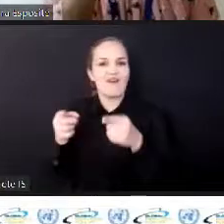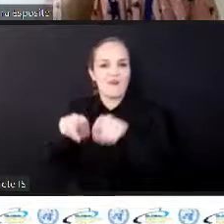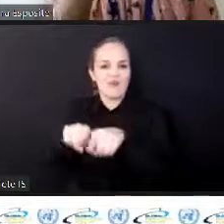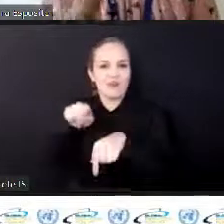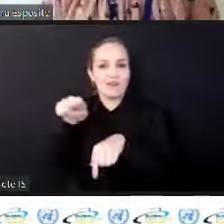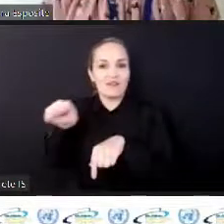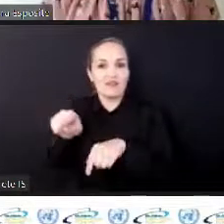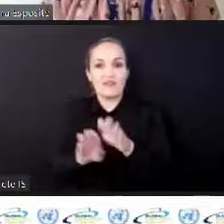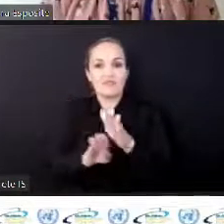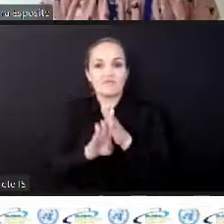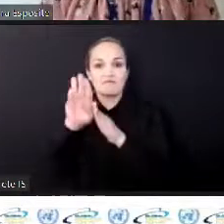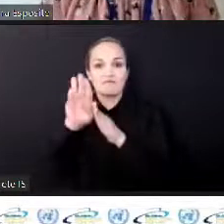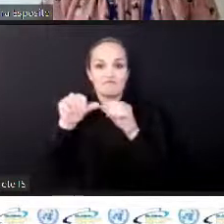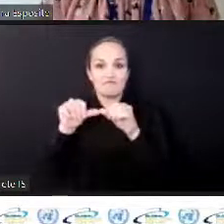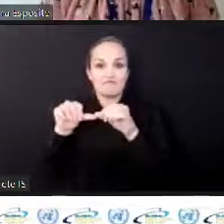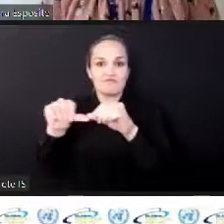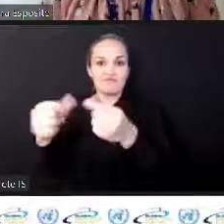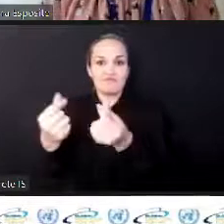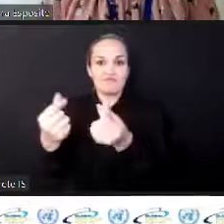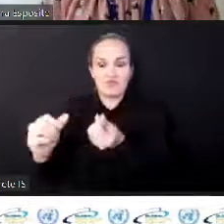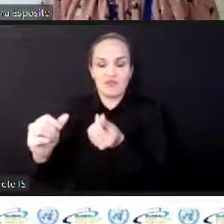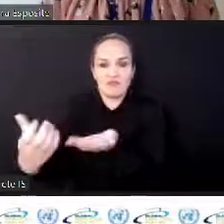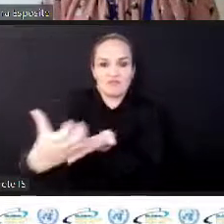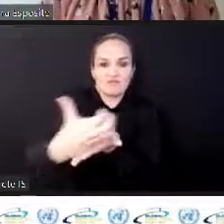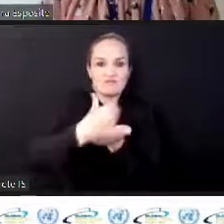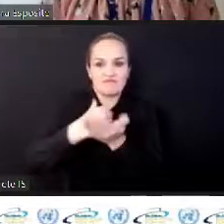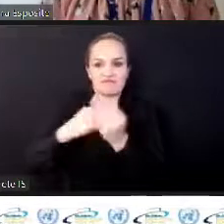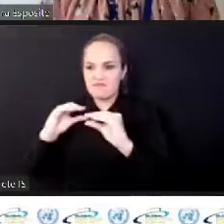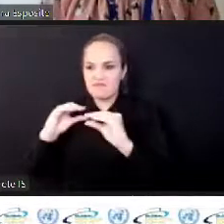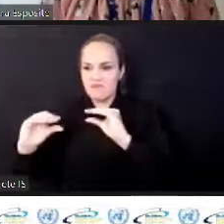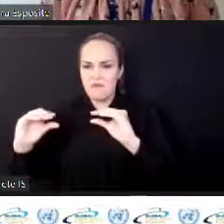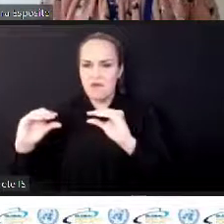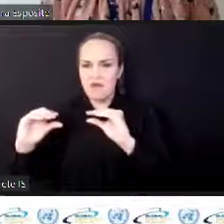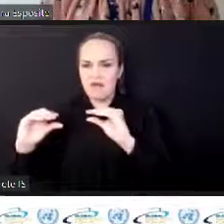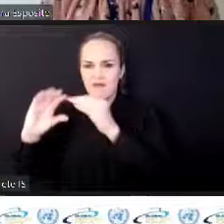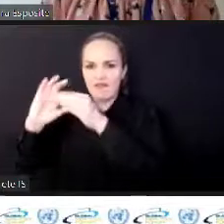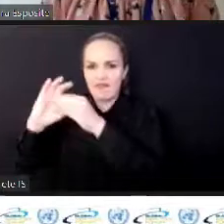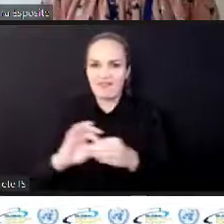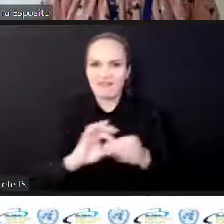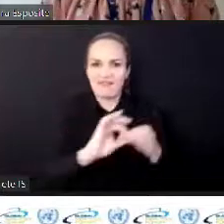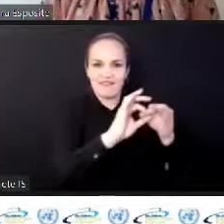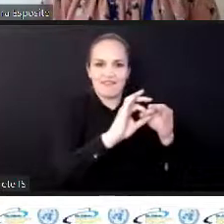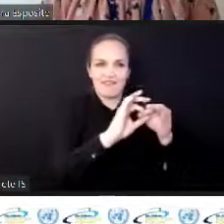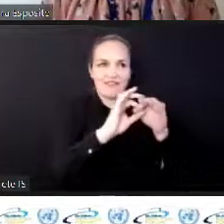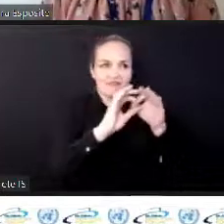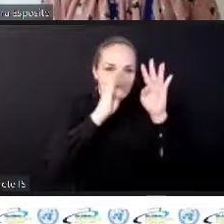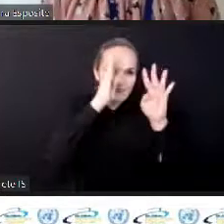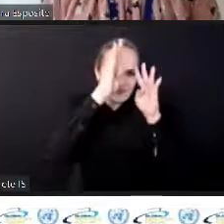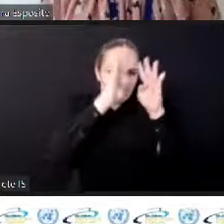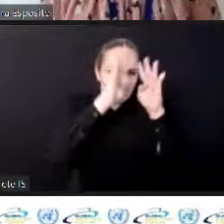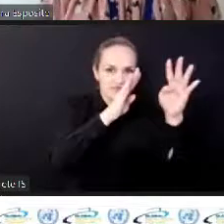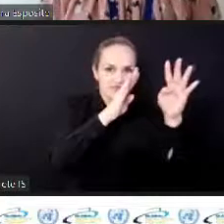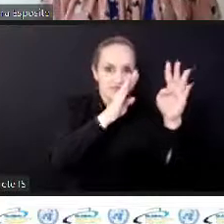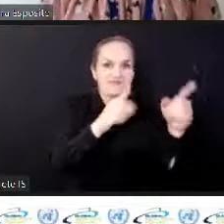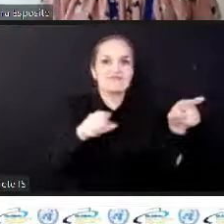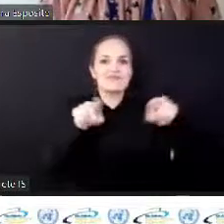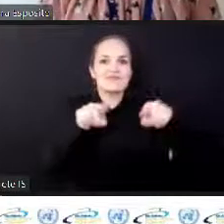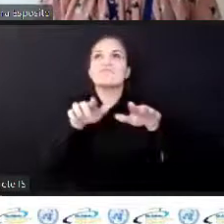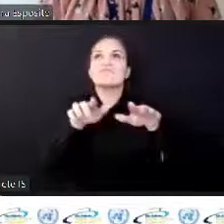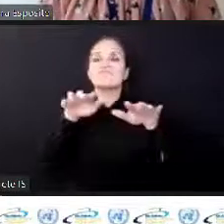even climate change. how you actually, sorry, I think we have a noise here.